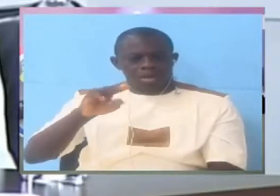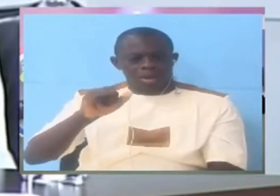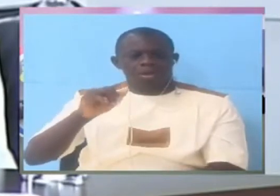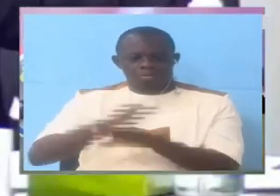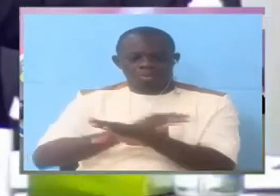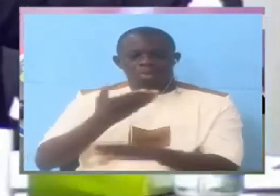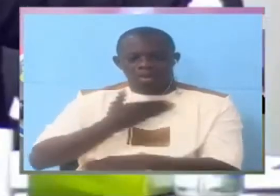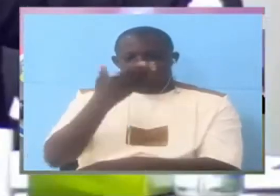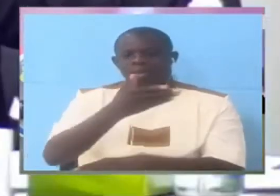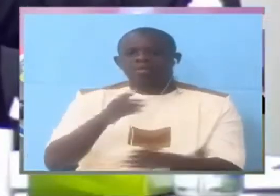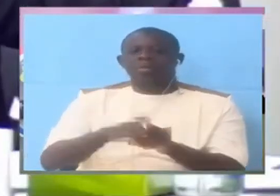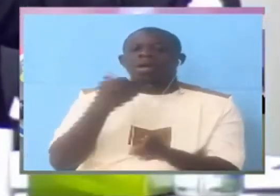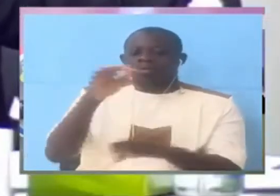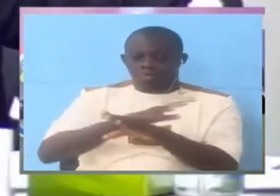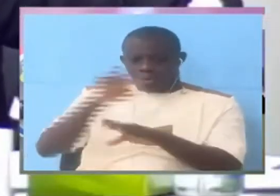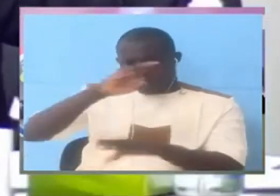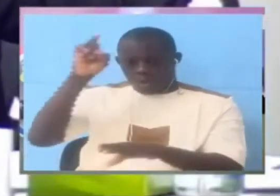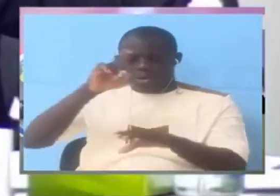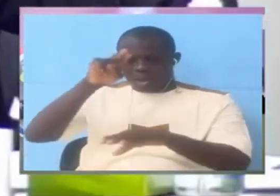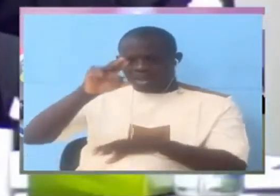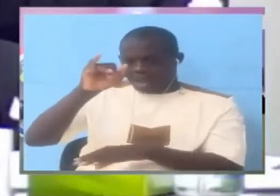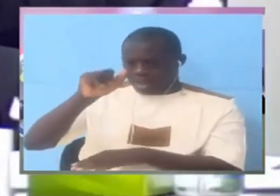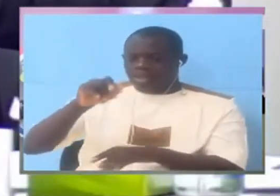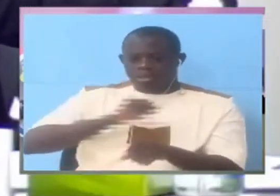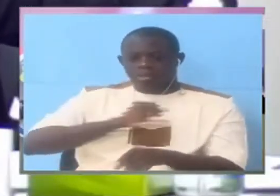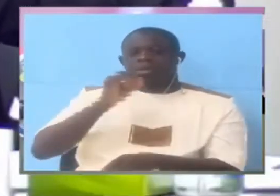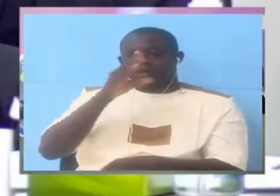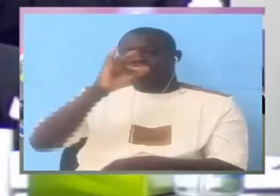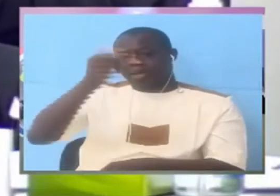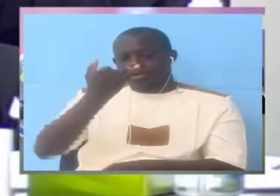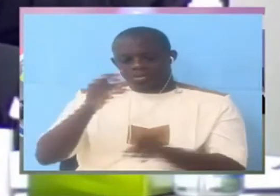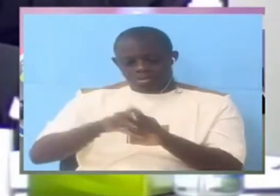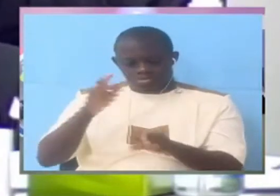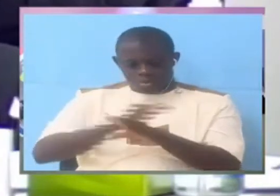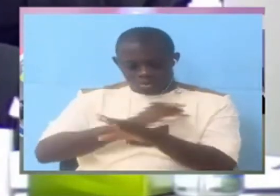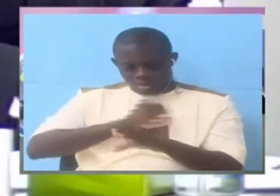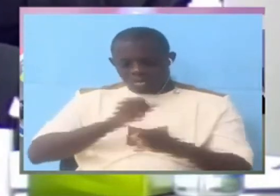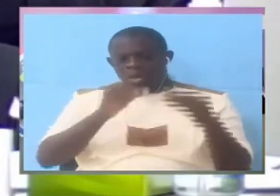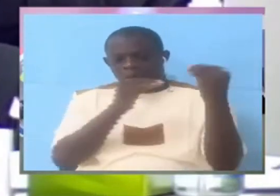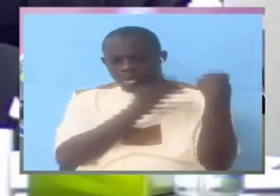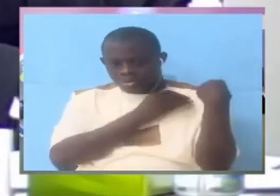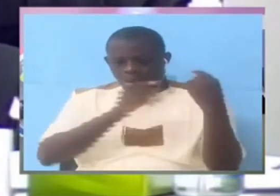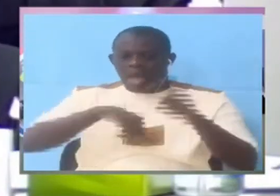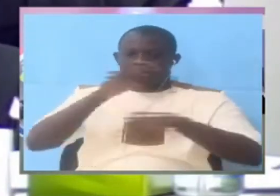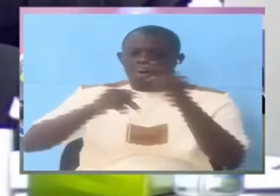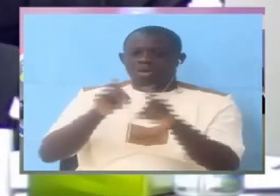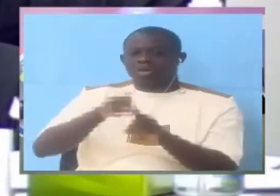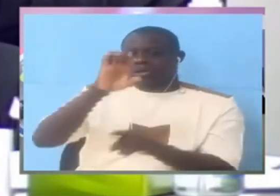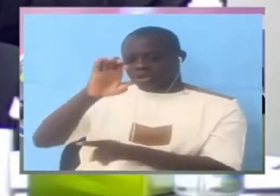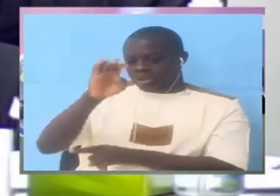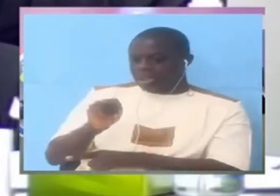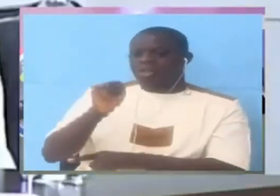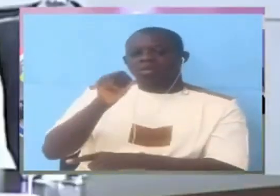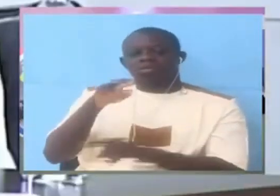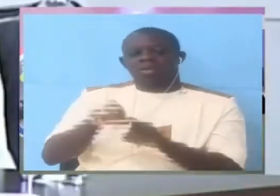Was he working at the NIA at the time? Yes, he was. Wasn't he responsible for counter-experience at the time? He was of counter